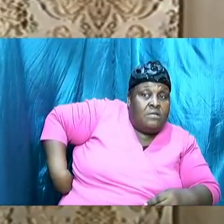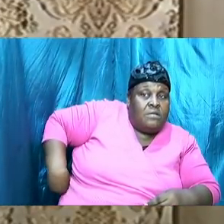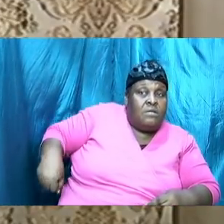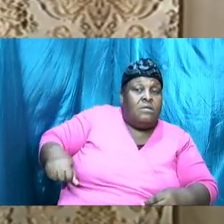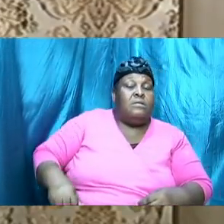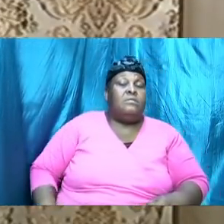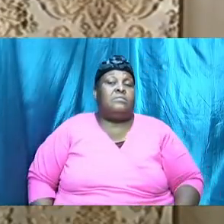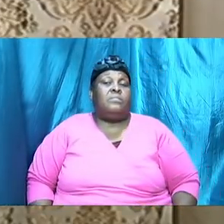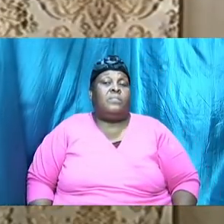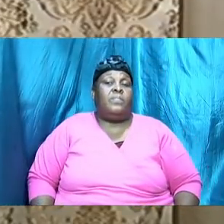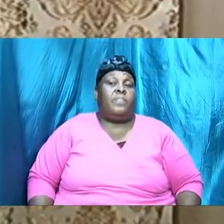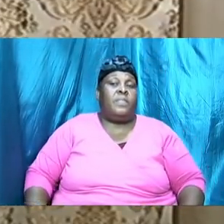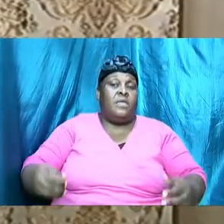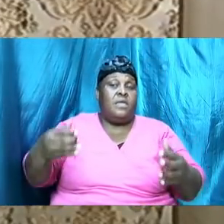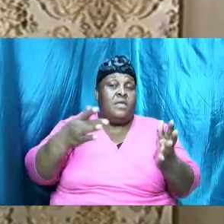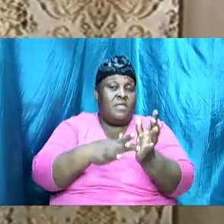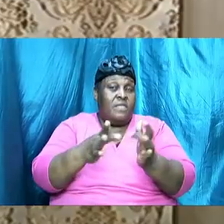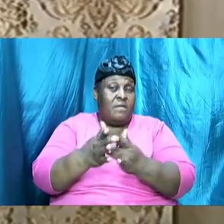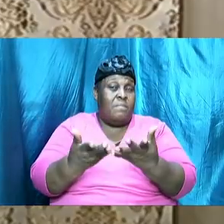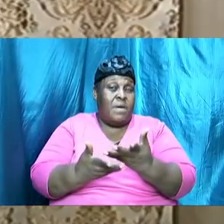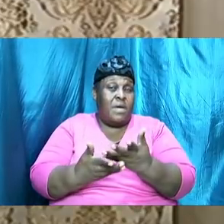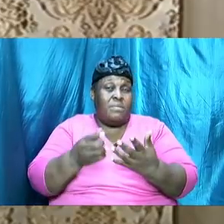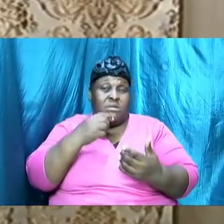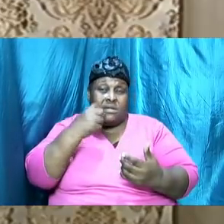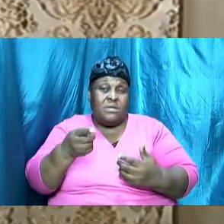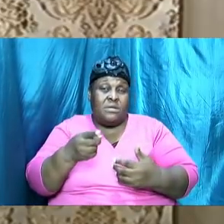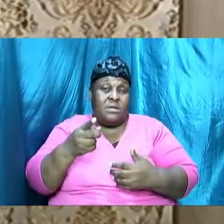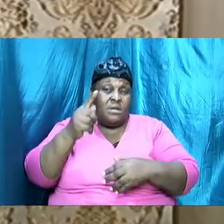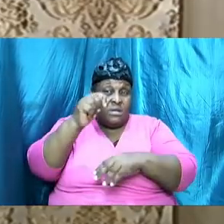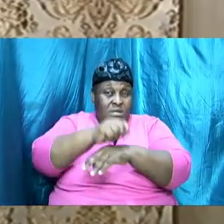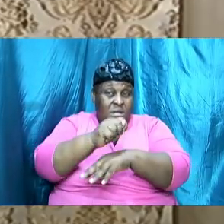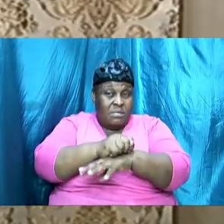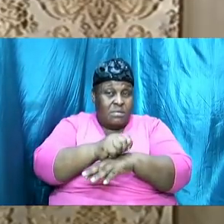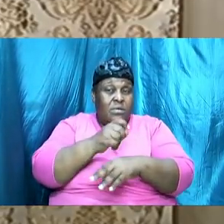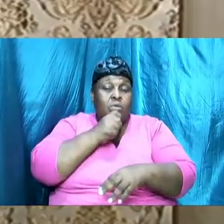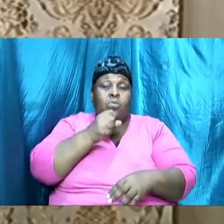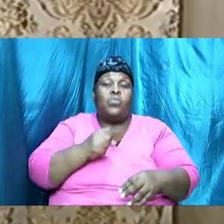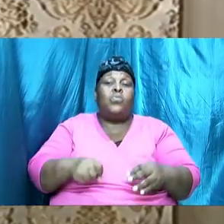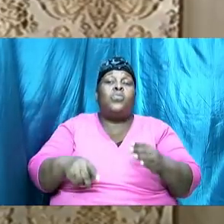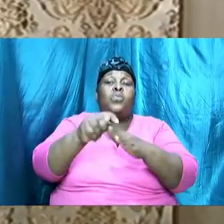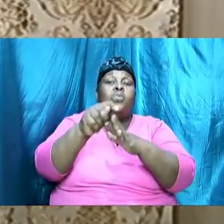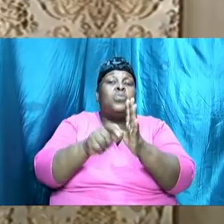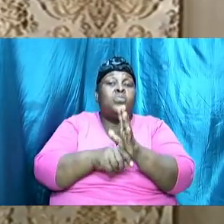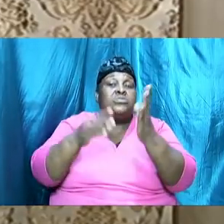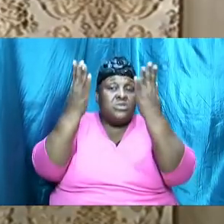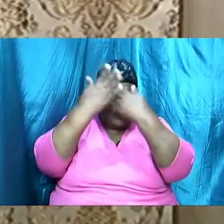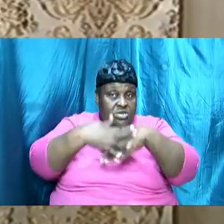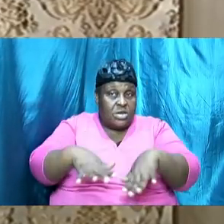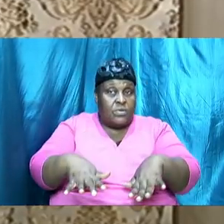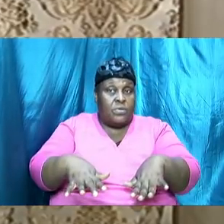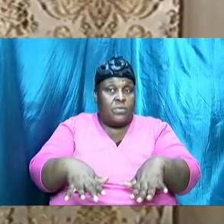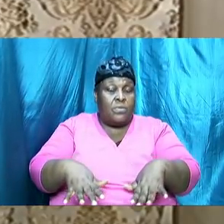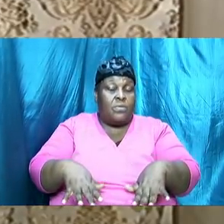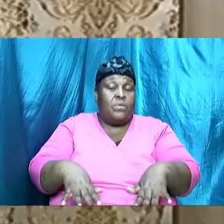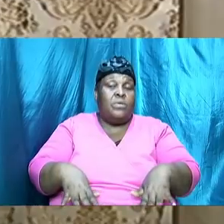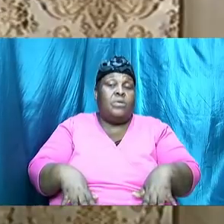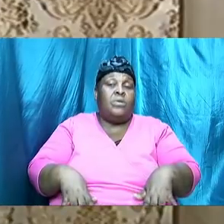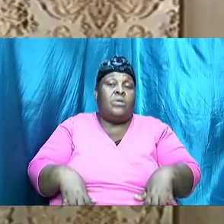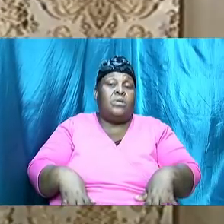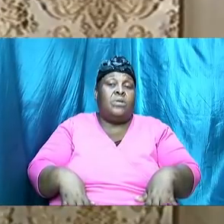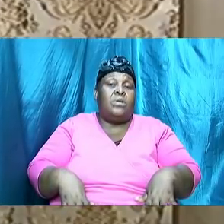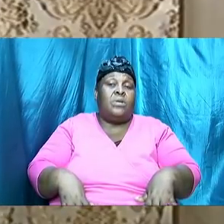the Bible tells us that the tabernacle in the Old Testament was a shadow a type it